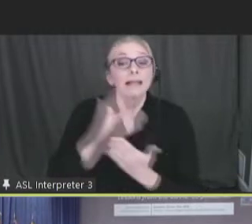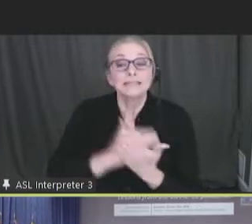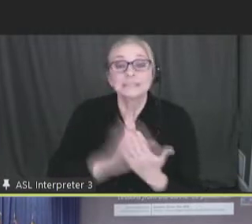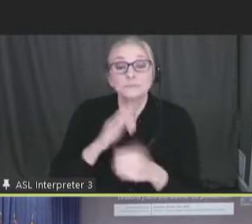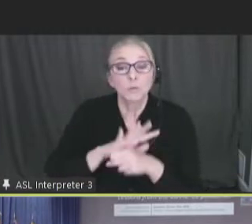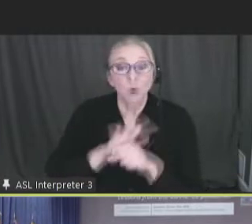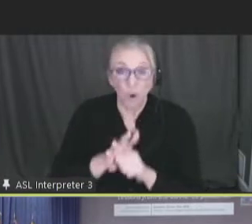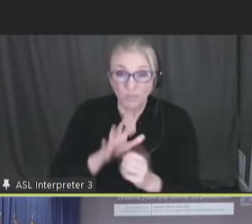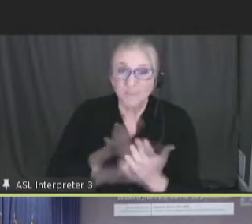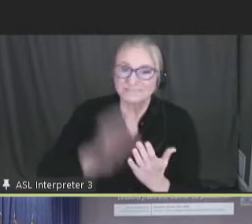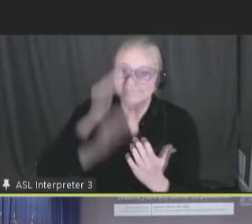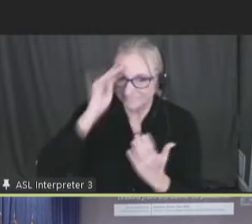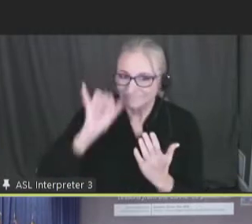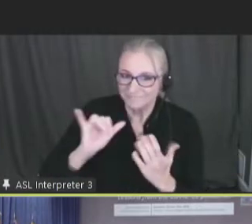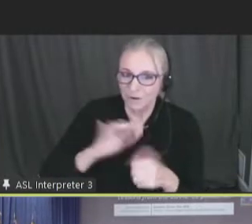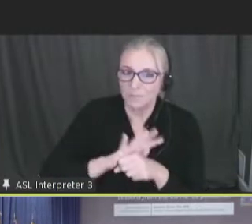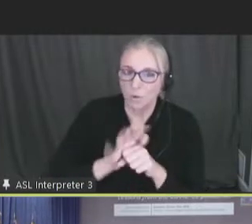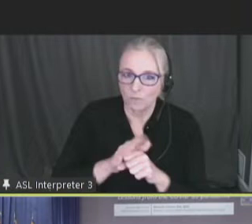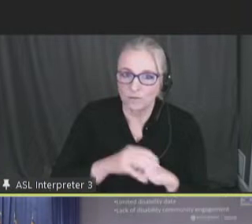-19 pandemic.